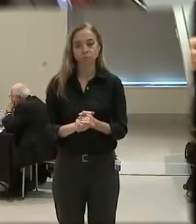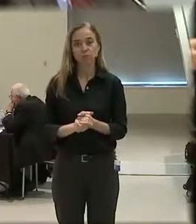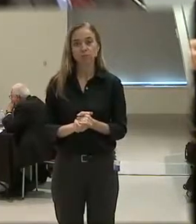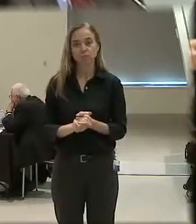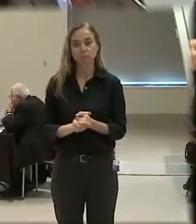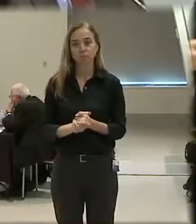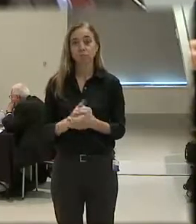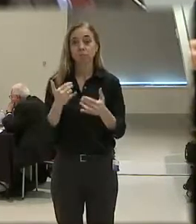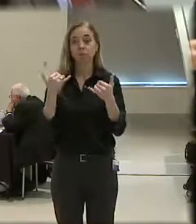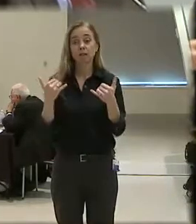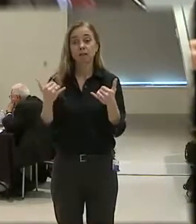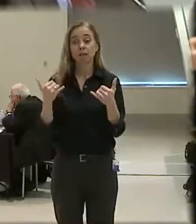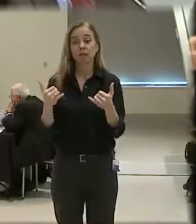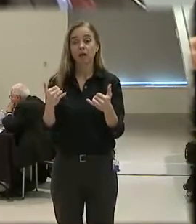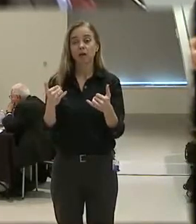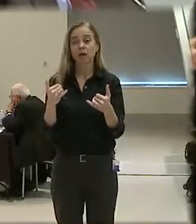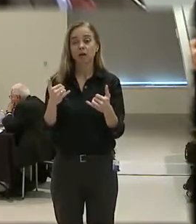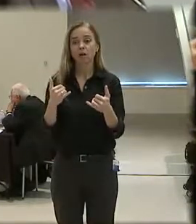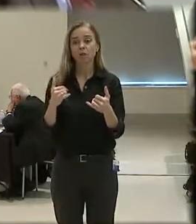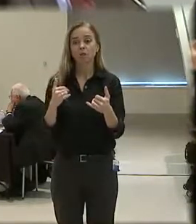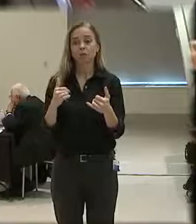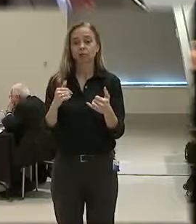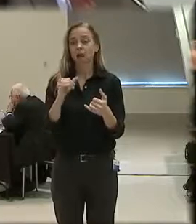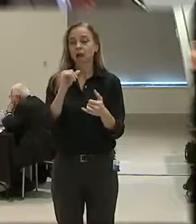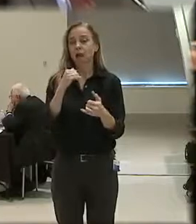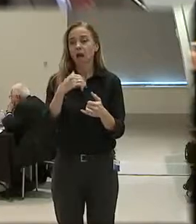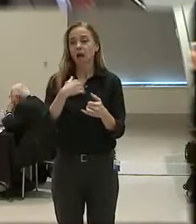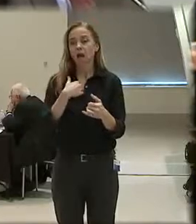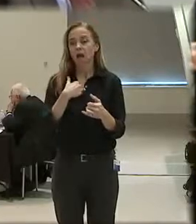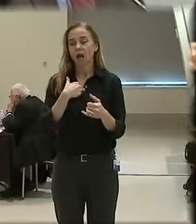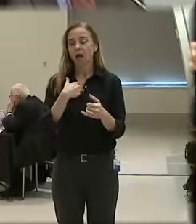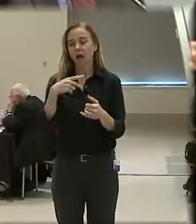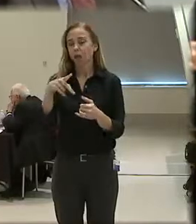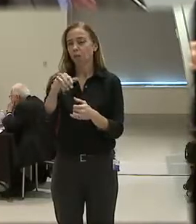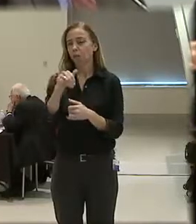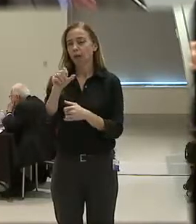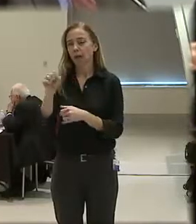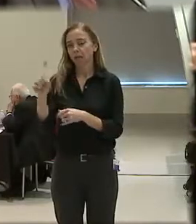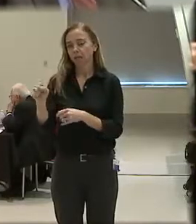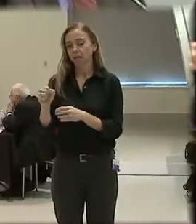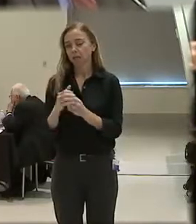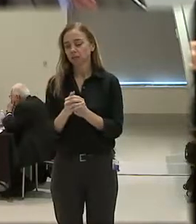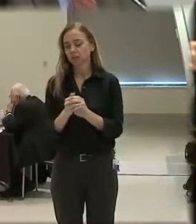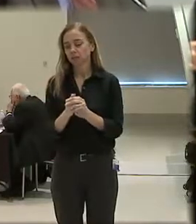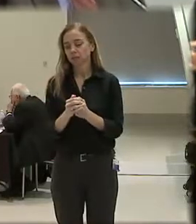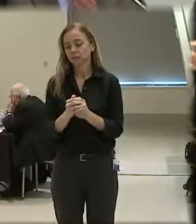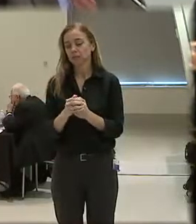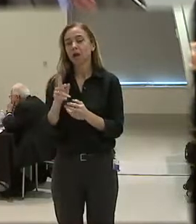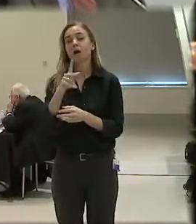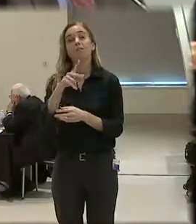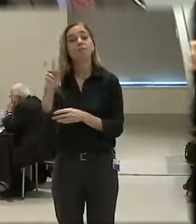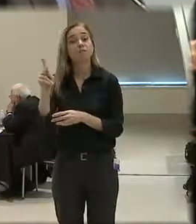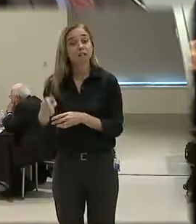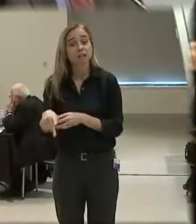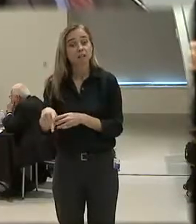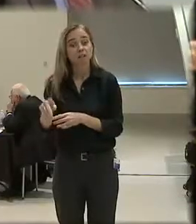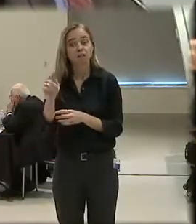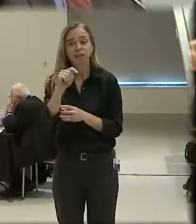I'll go ahead and pass. I don't have the reference point for that. Thank you. Well, of course, Philadelphia and Tucson.